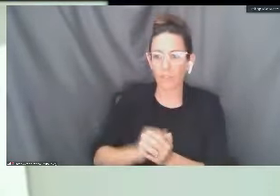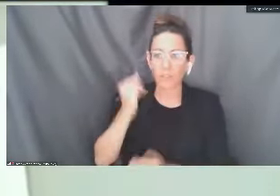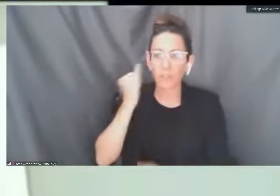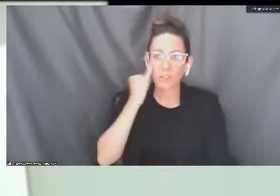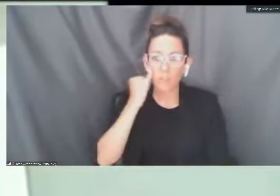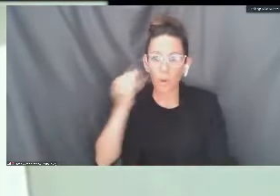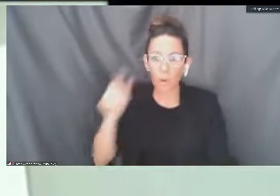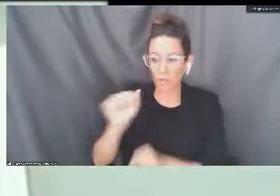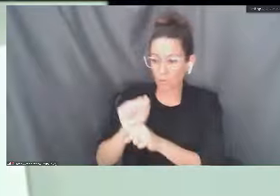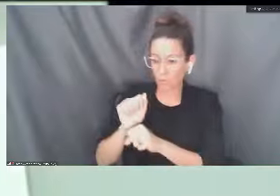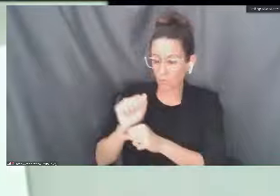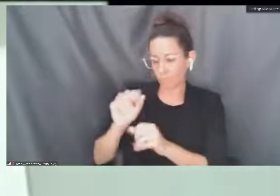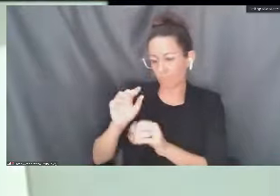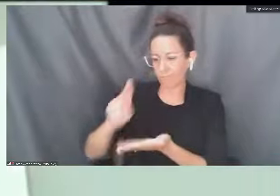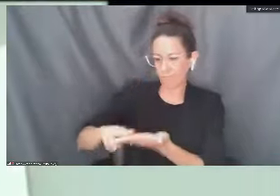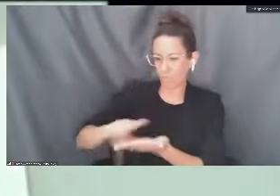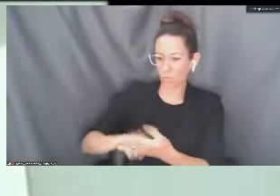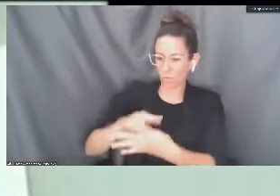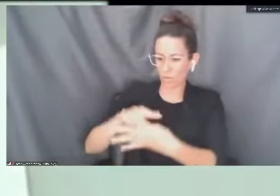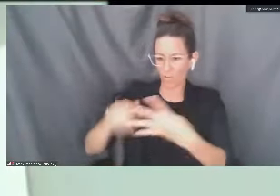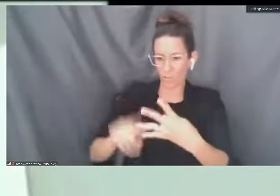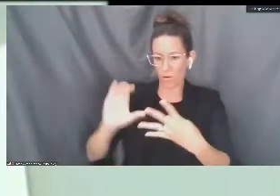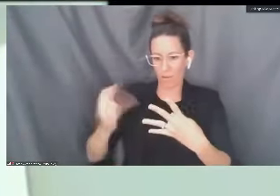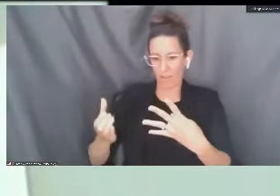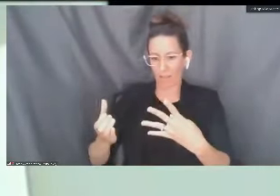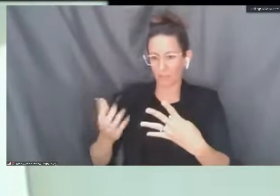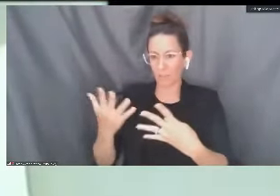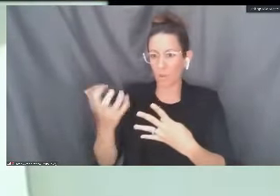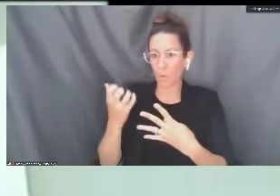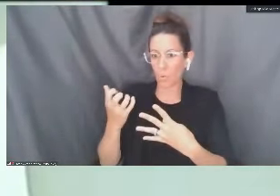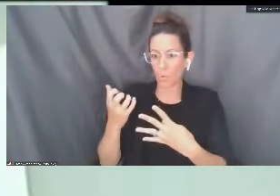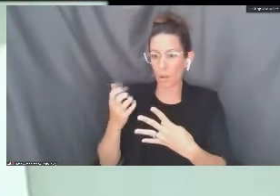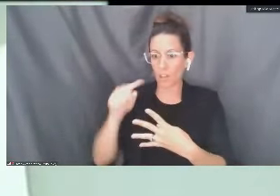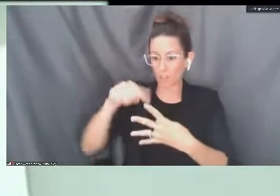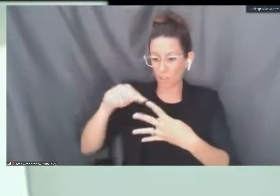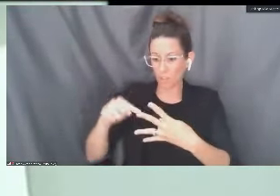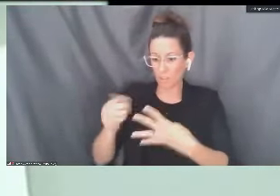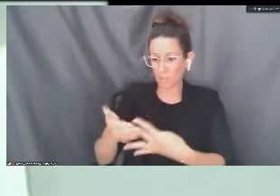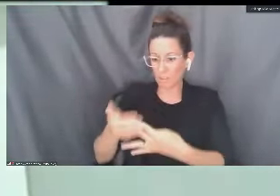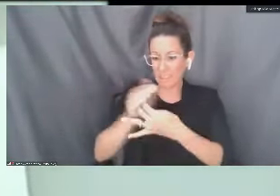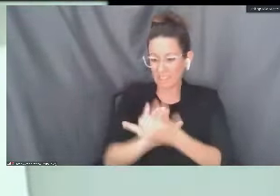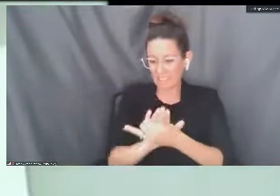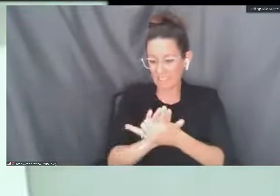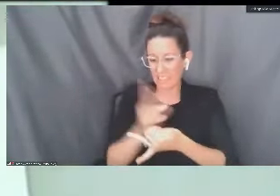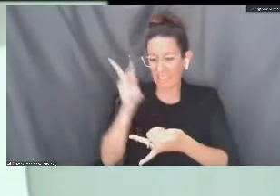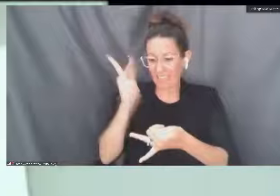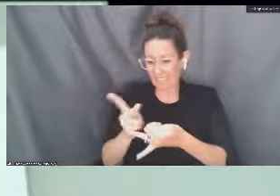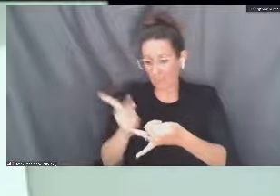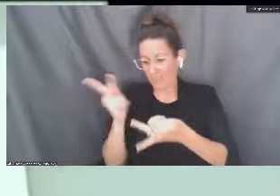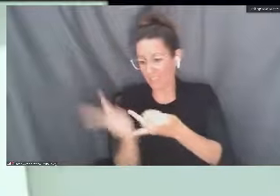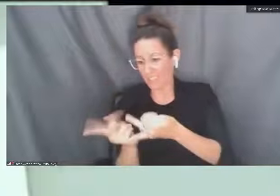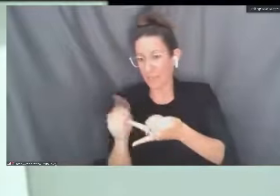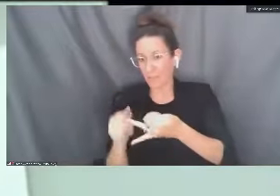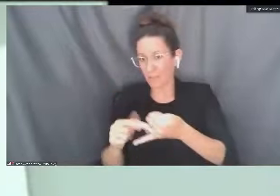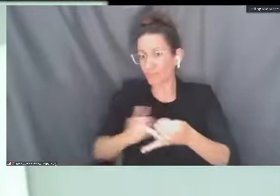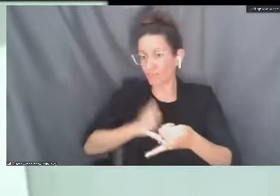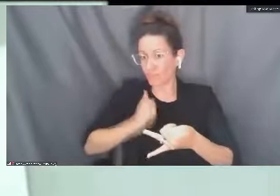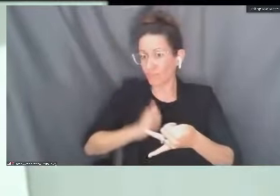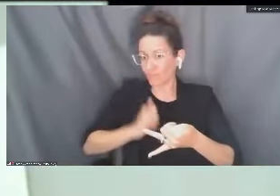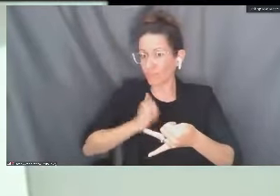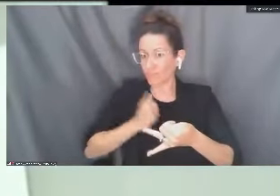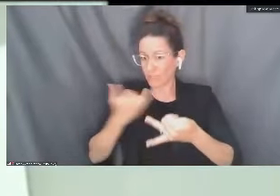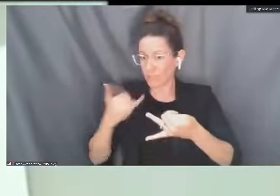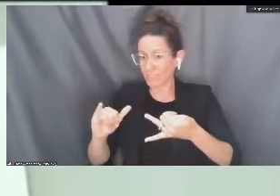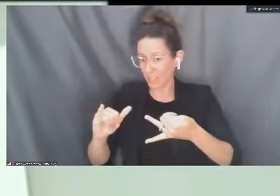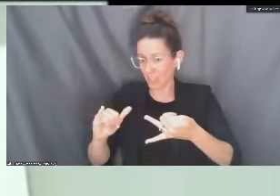say, enrolled in four courses and you decide to do an excuse withdrawal for two of those courses, but you maintain your enrollment in two courses,